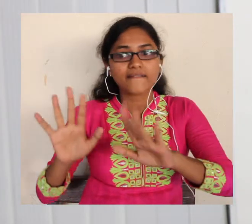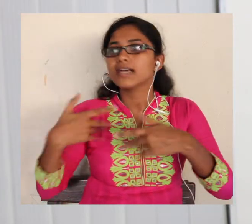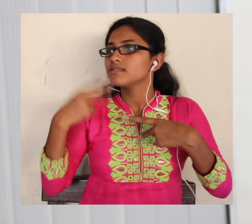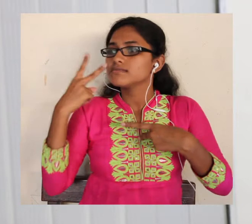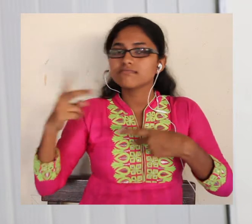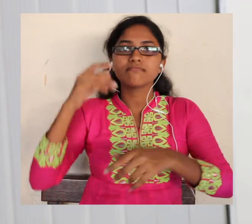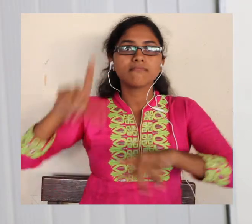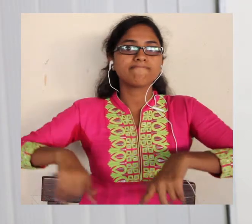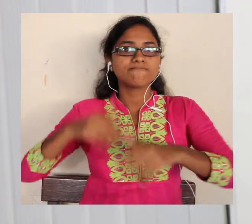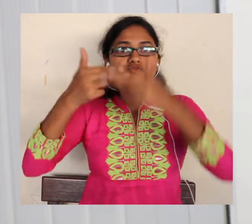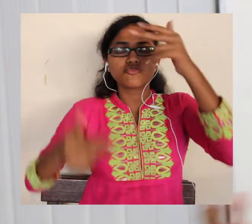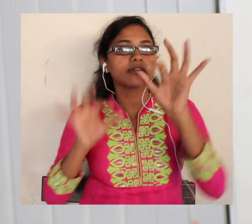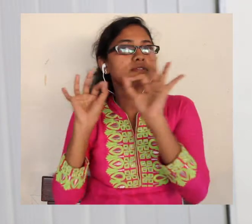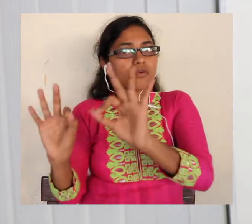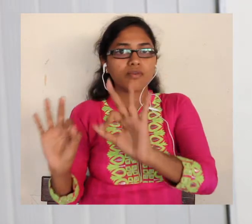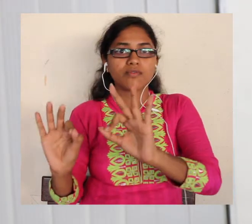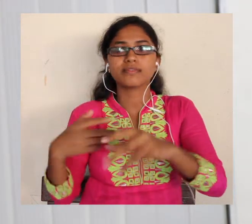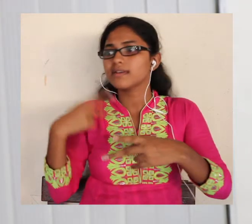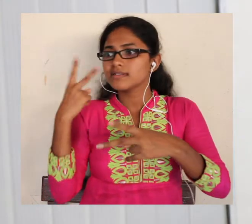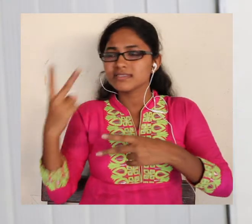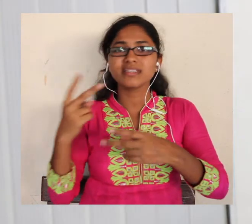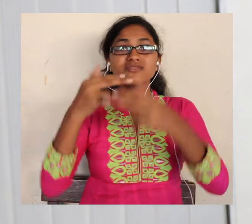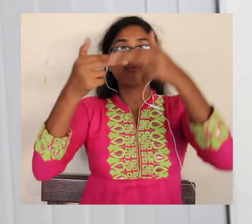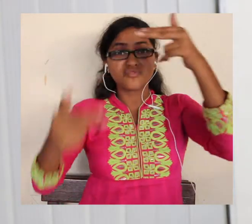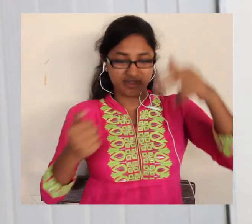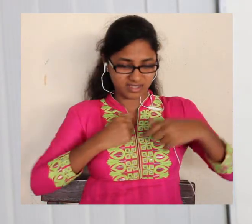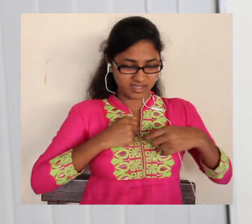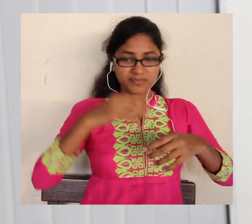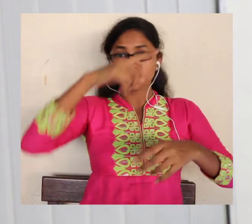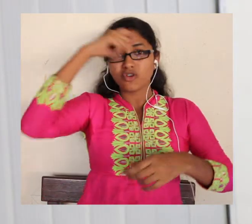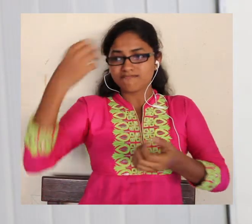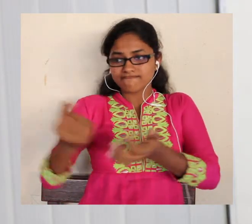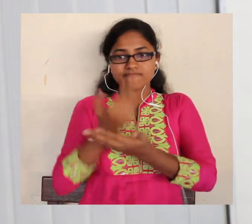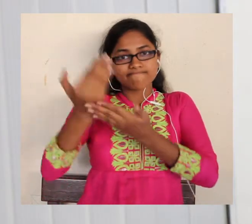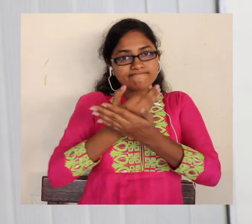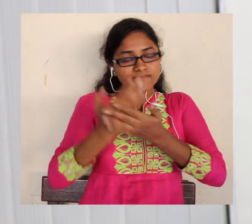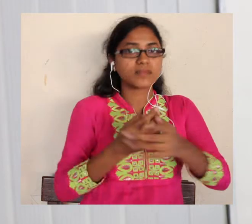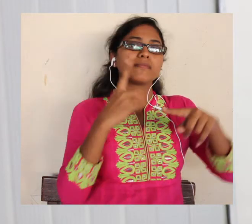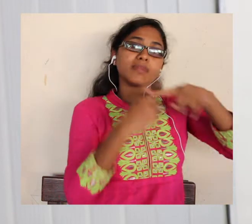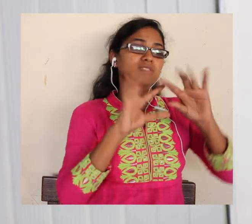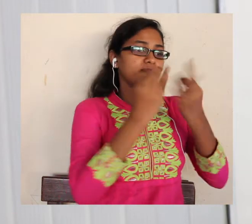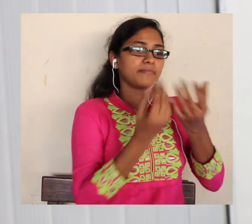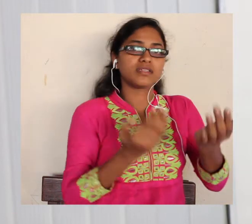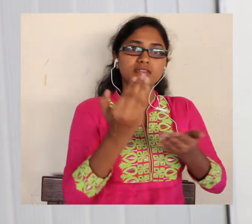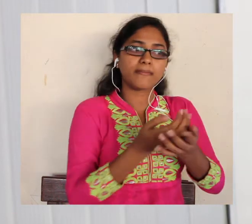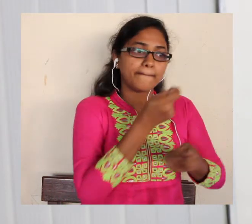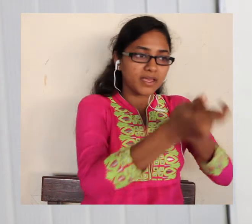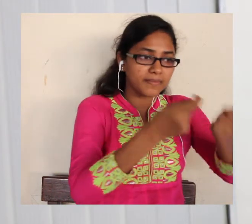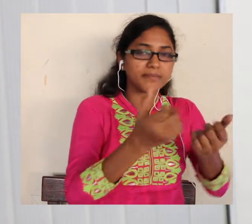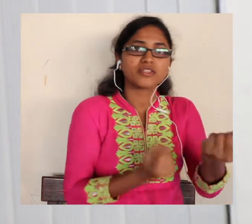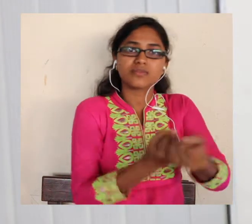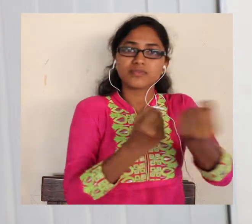they have actually supported people in their families, in their education. And overall it has been a very positive